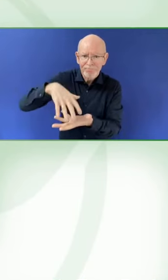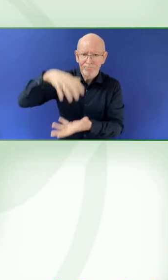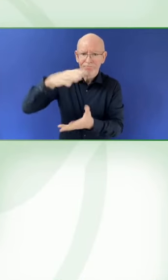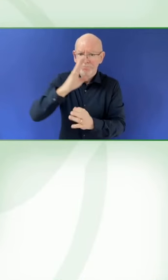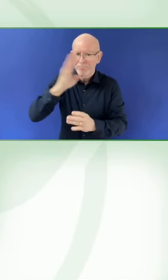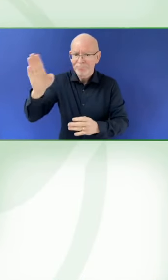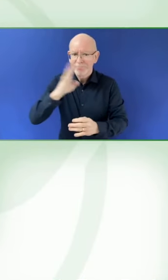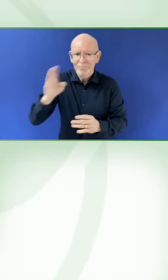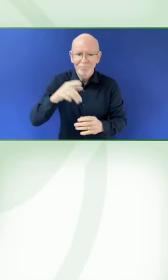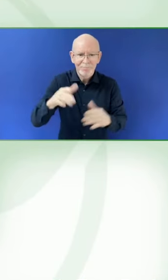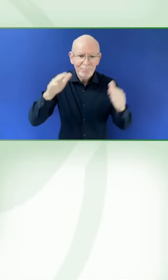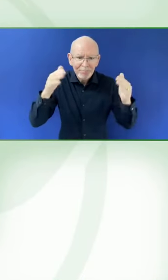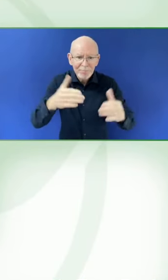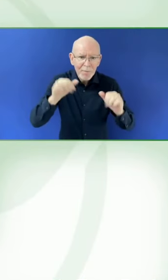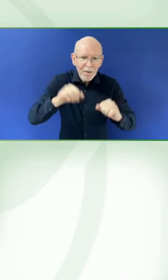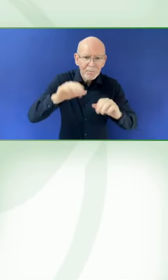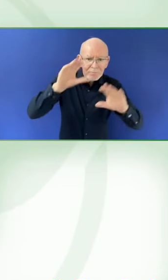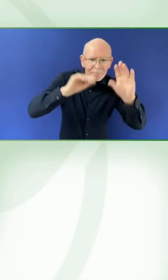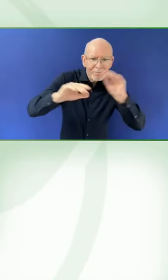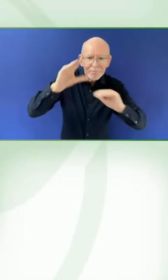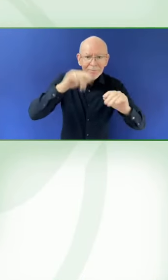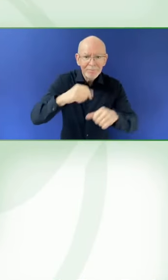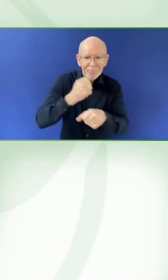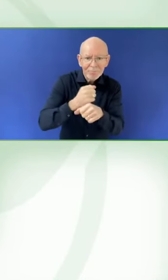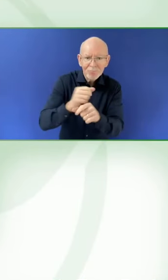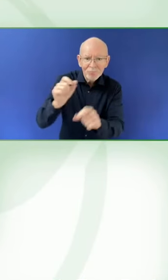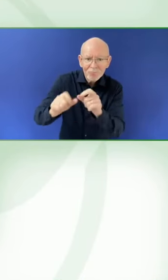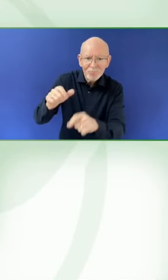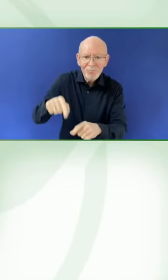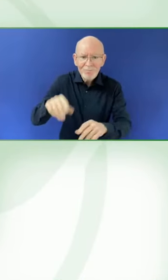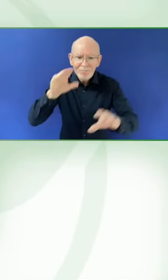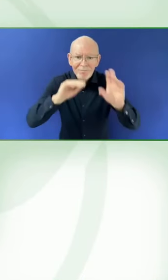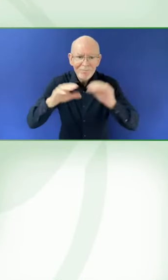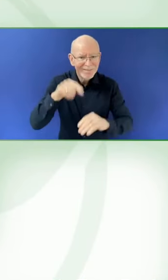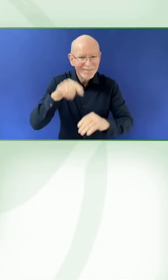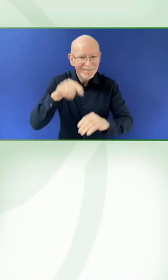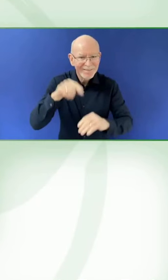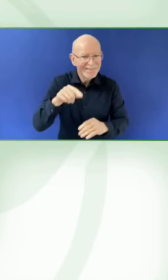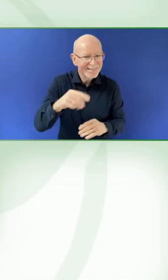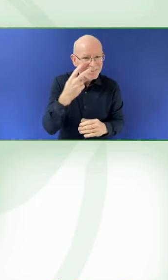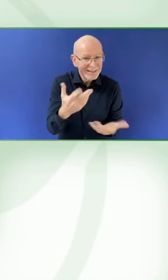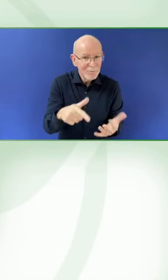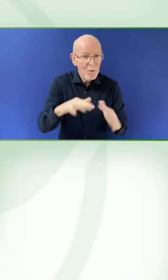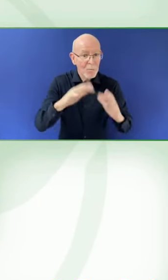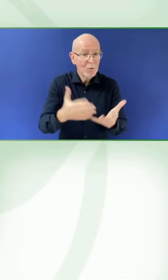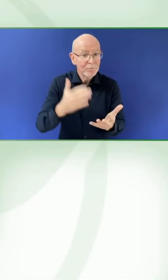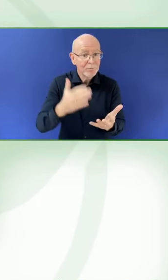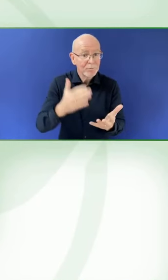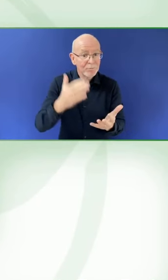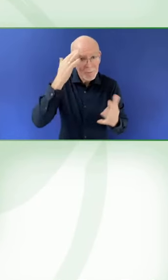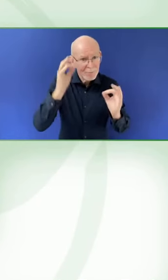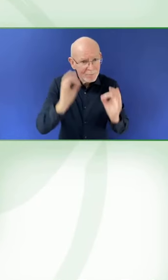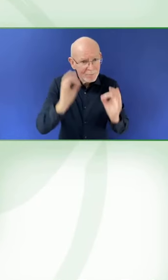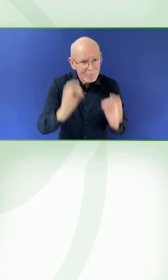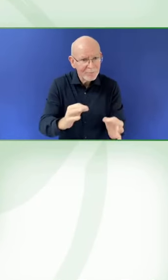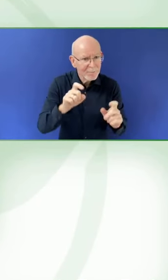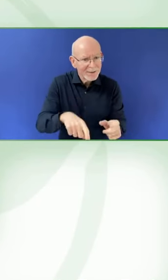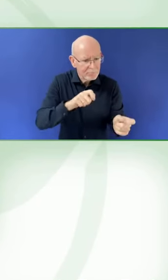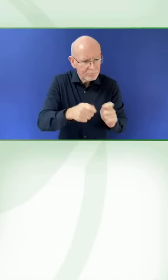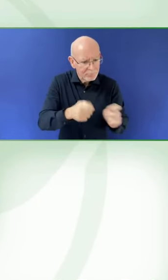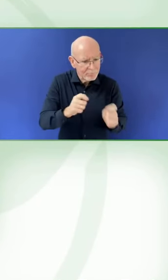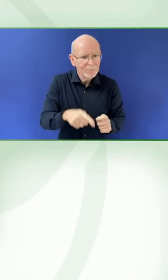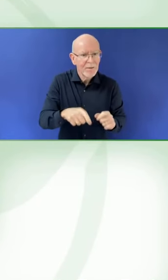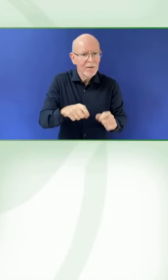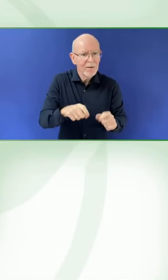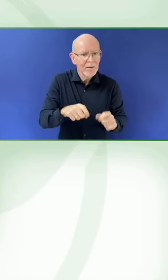amazing recommendation on content about what we need in terms of our leisure, our learning, our skills.